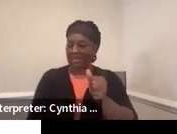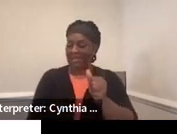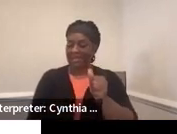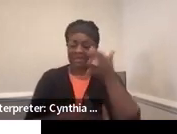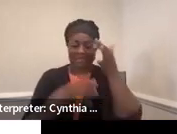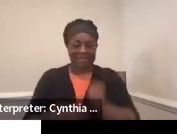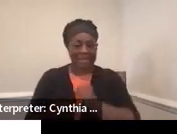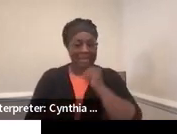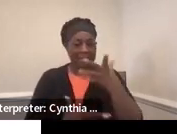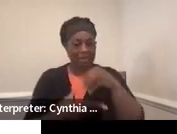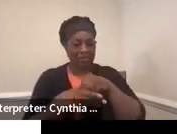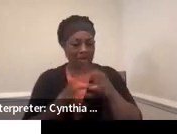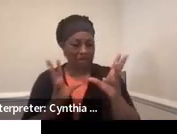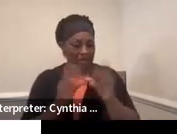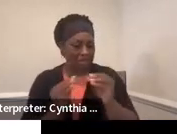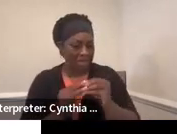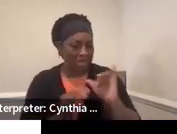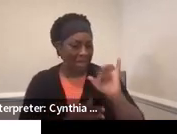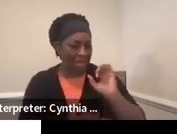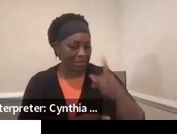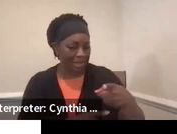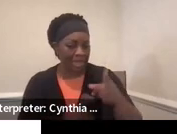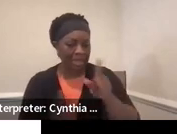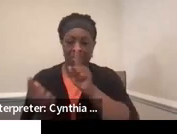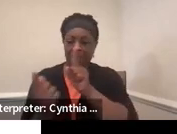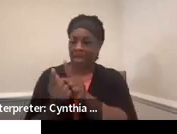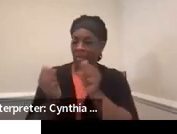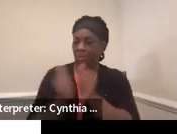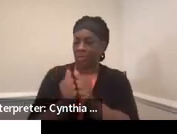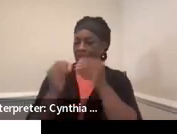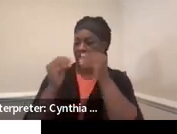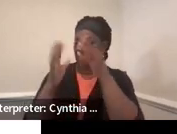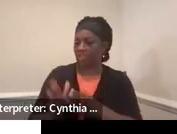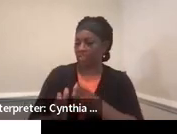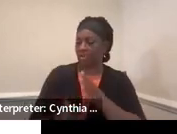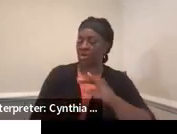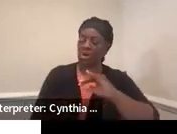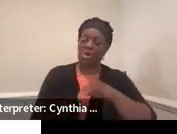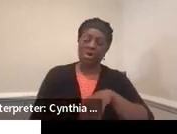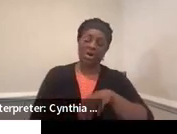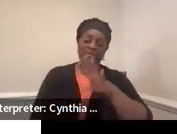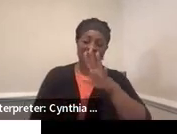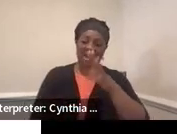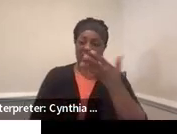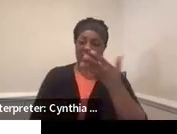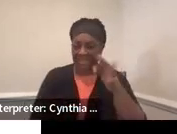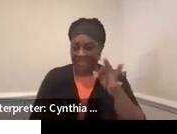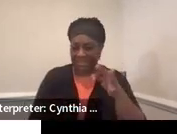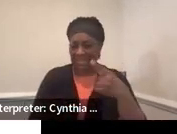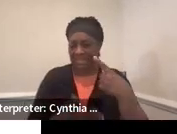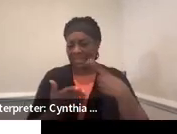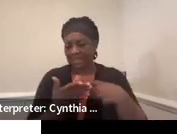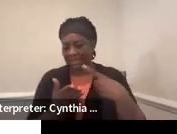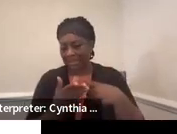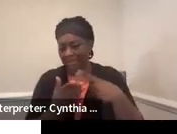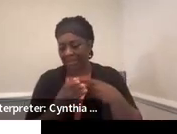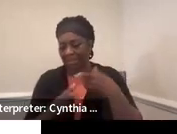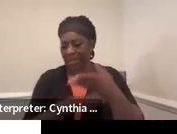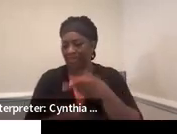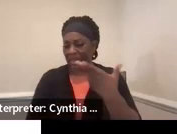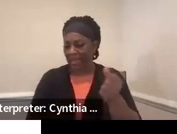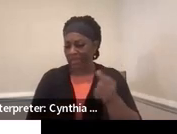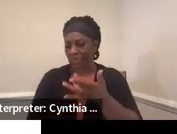attend his IEP meeting. He met with his teacher on 515 to talk about his post-secondary interests and preferences.